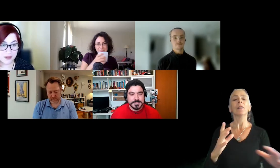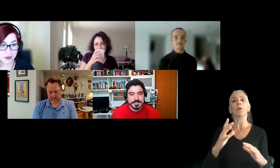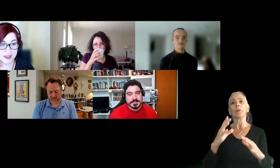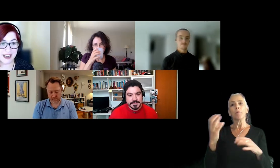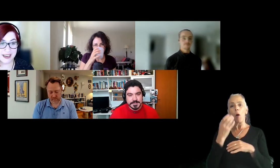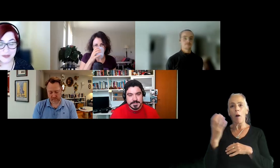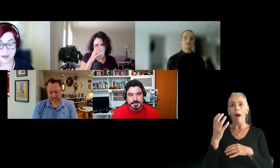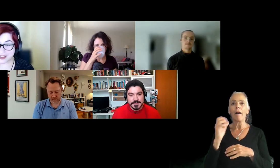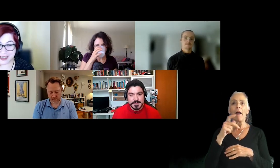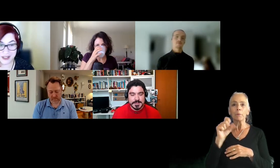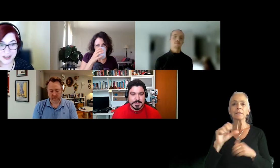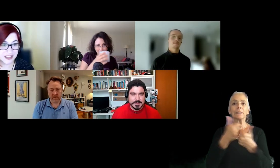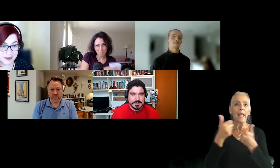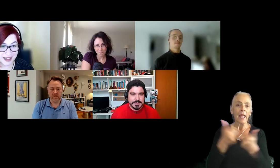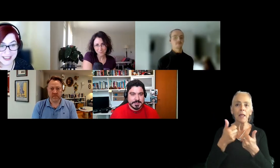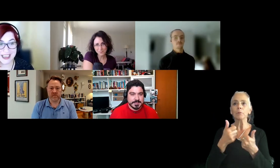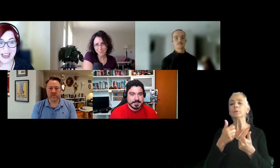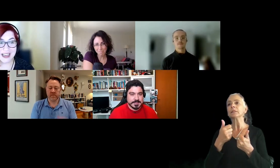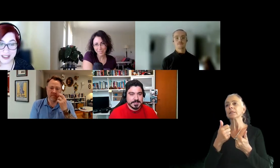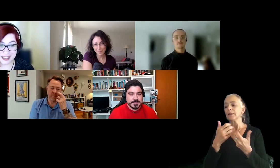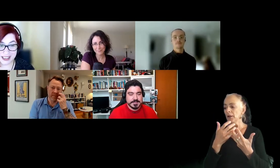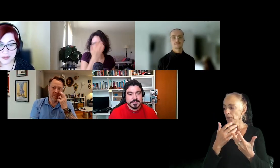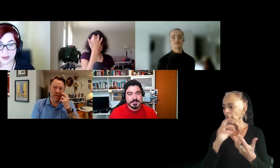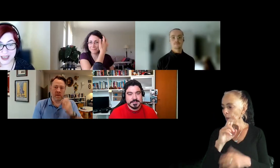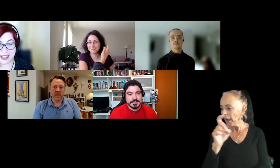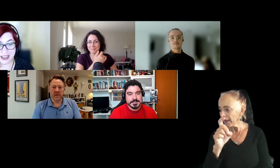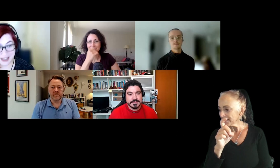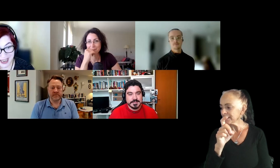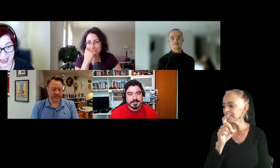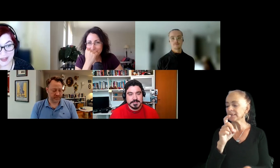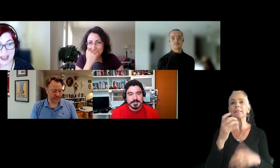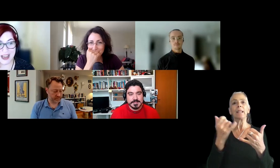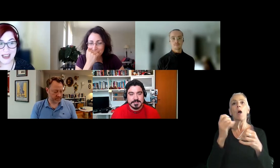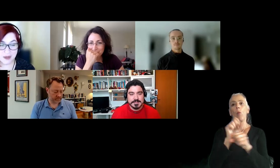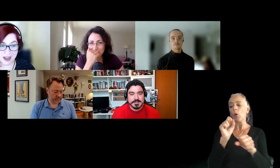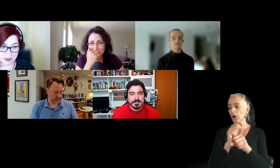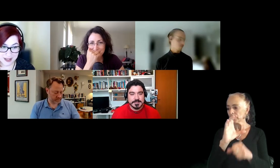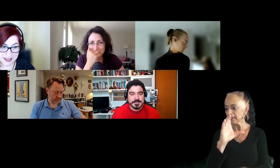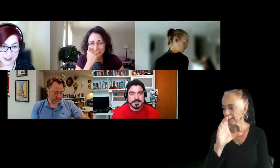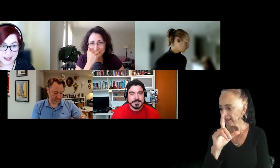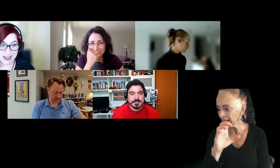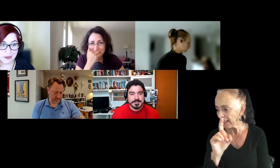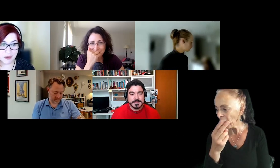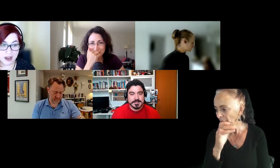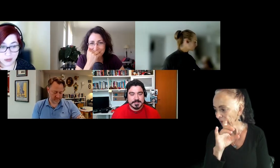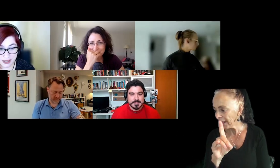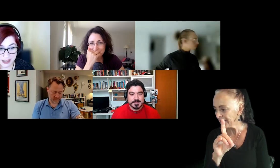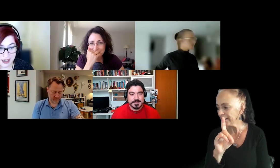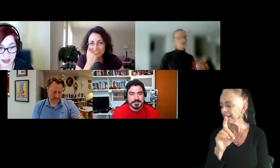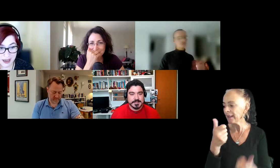visual design, information architecture, and UX. Currently is working at Cloudhead Games as UX UI designer, an